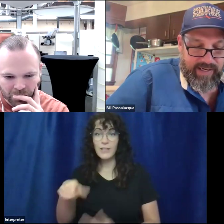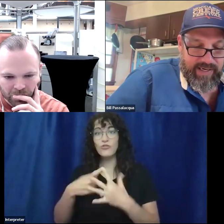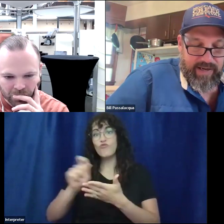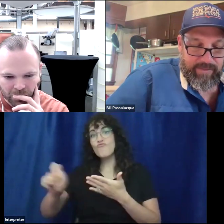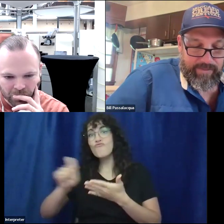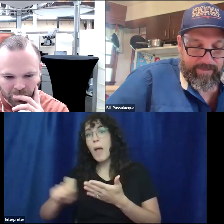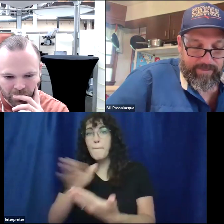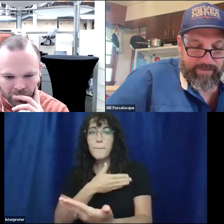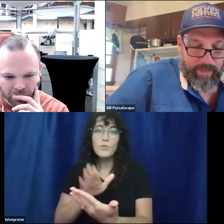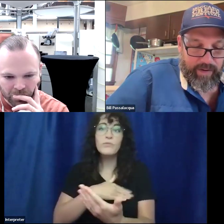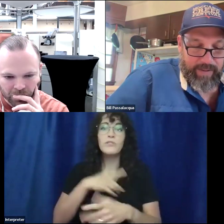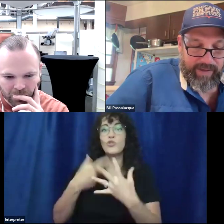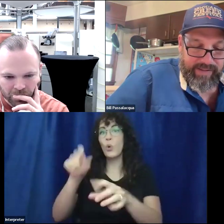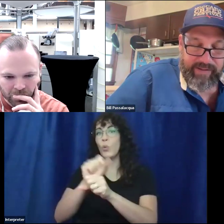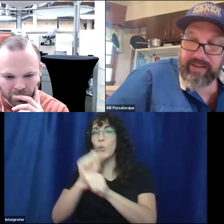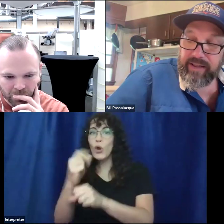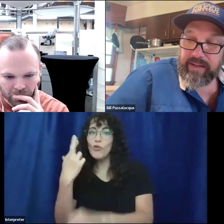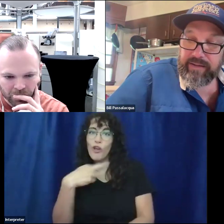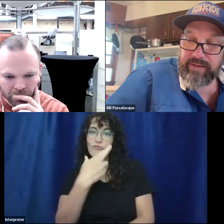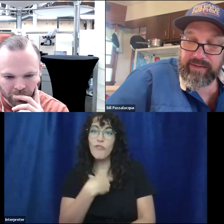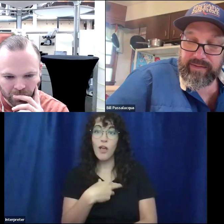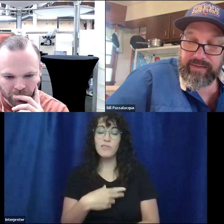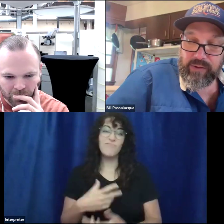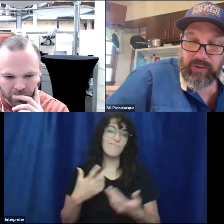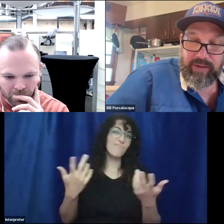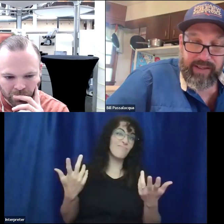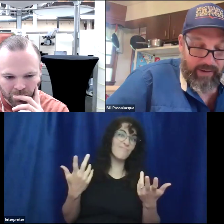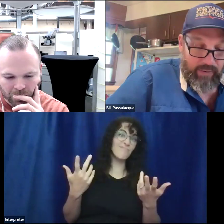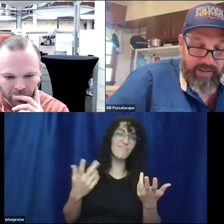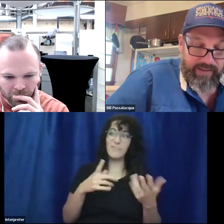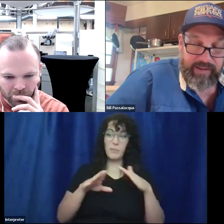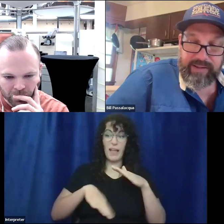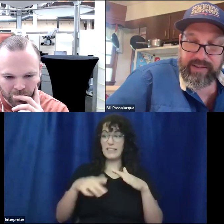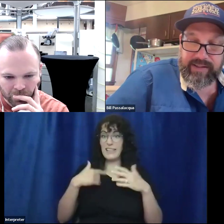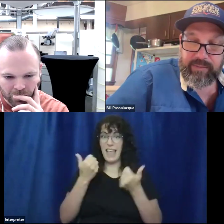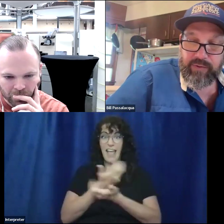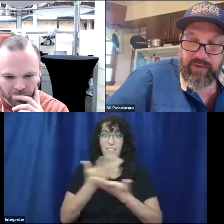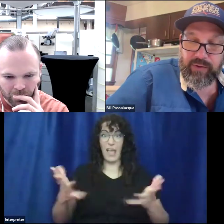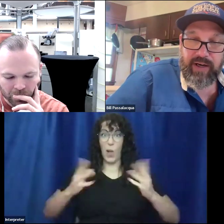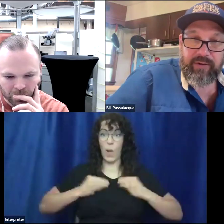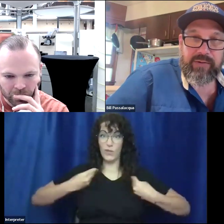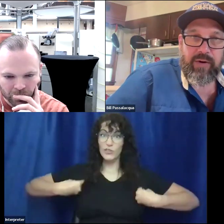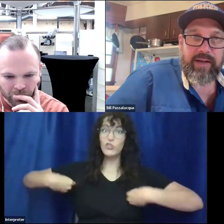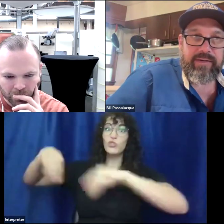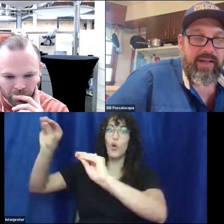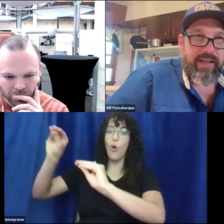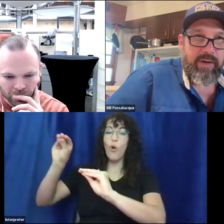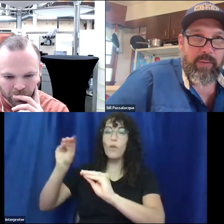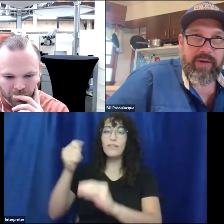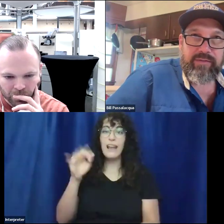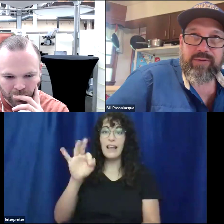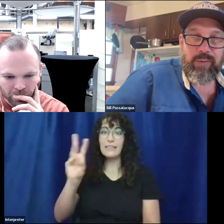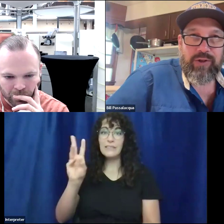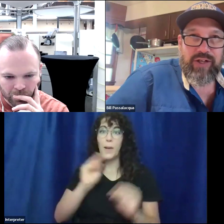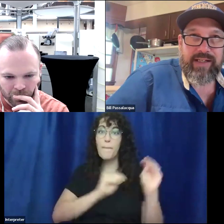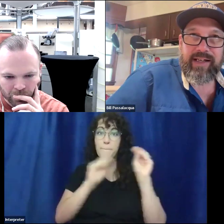I basically sold everything I owned in 1996 and moved to the Virgin Islands, where I spent